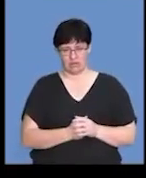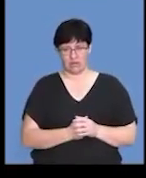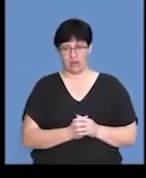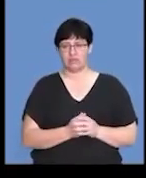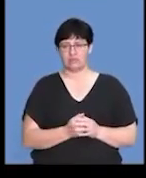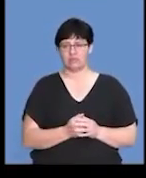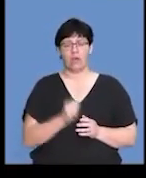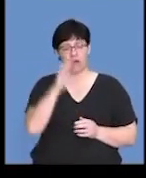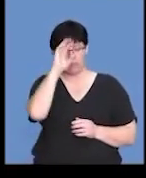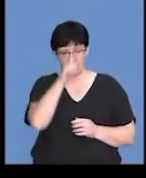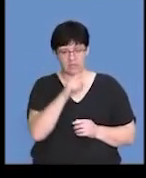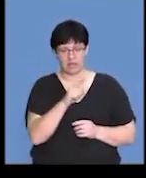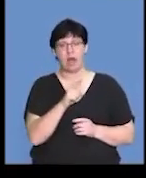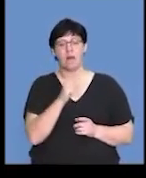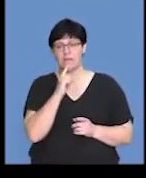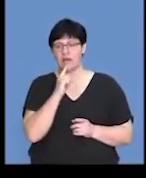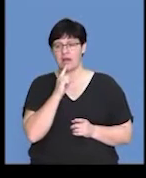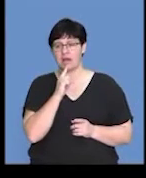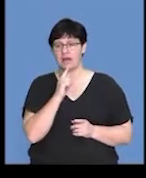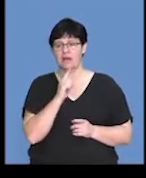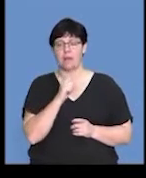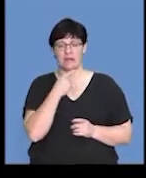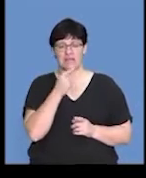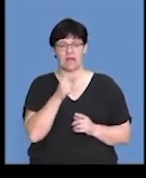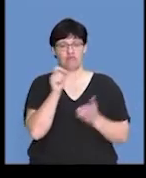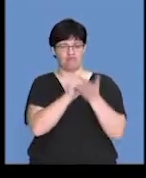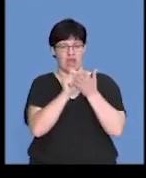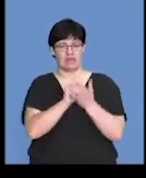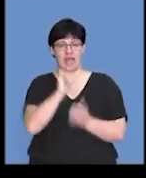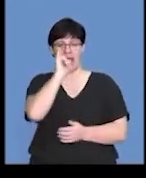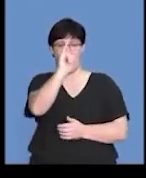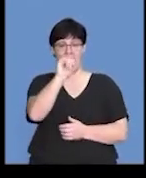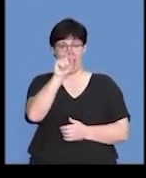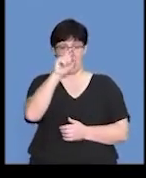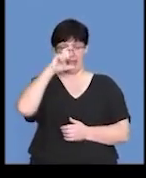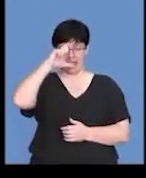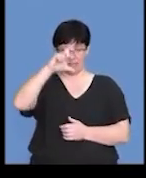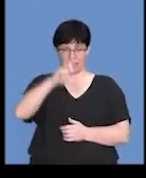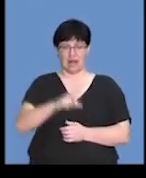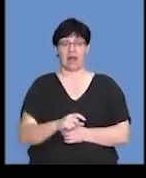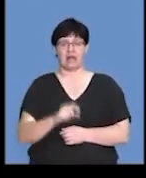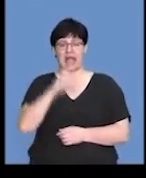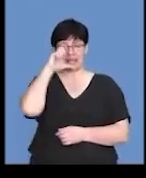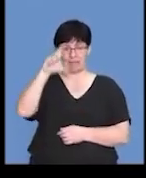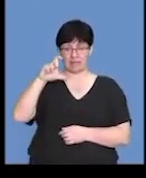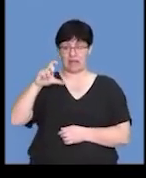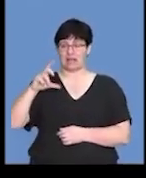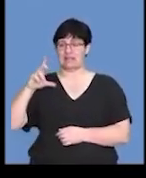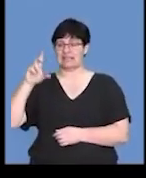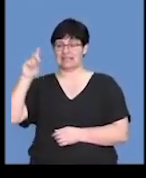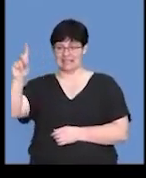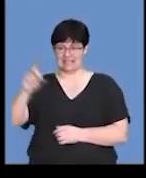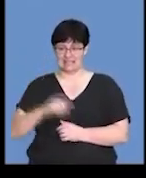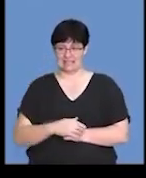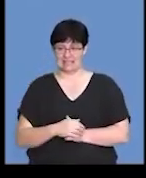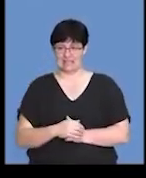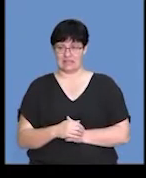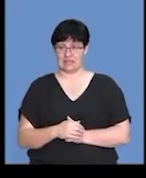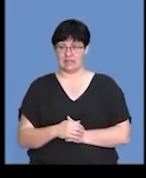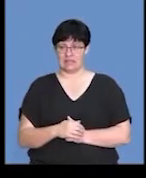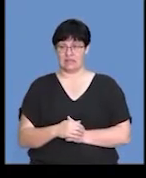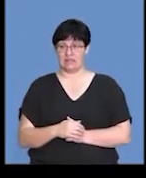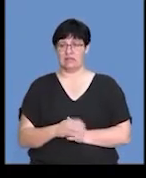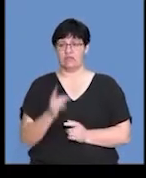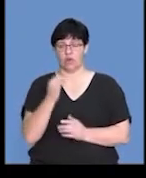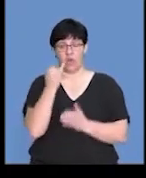I'll remind the learners to write down the capital letter I and the capital letter D. And so, if you use that as an indication of